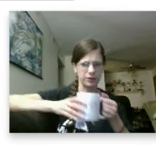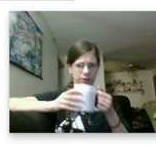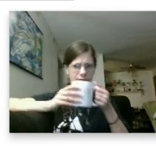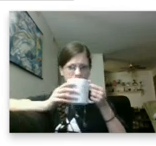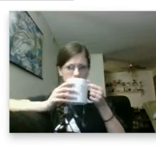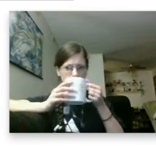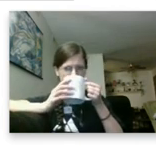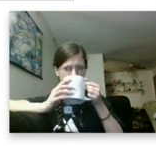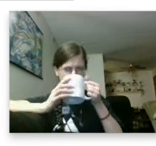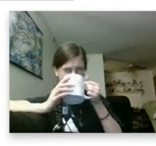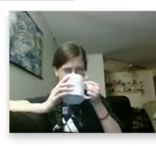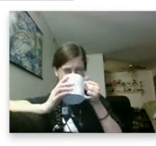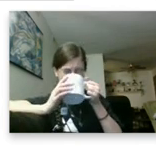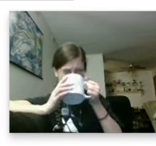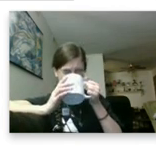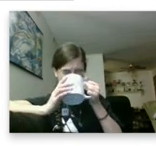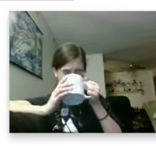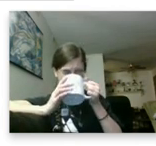of this article?